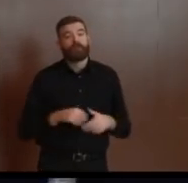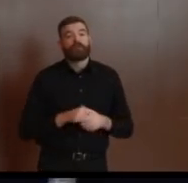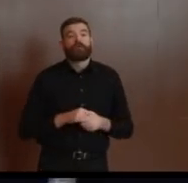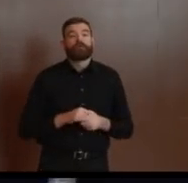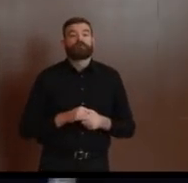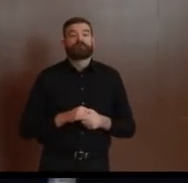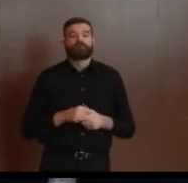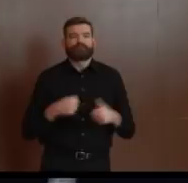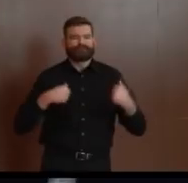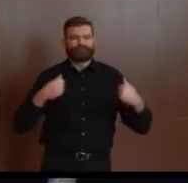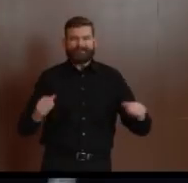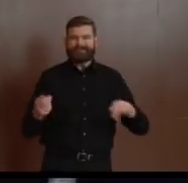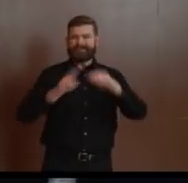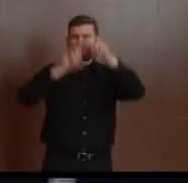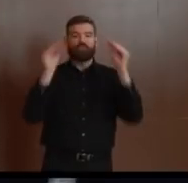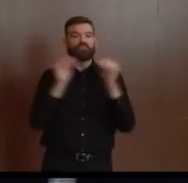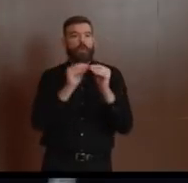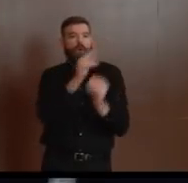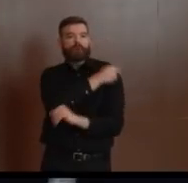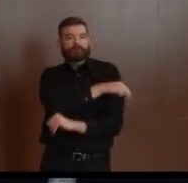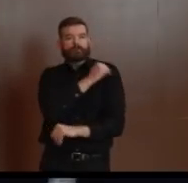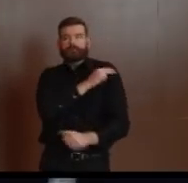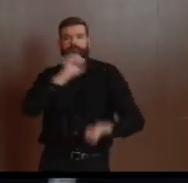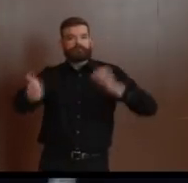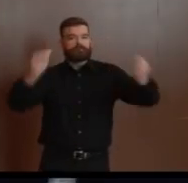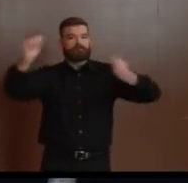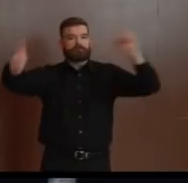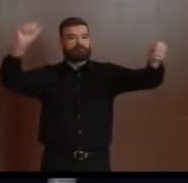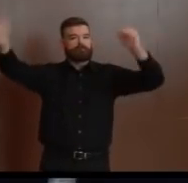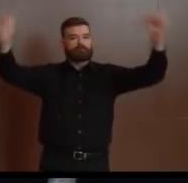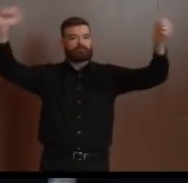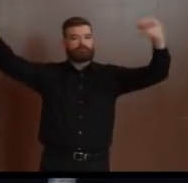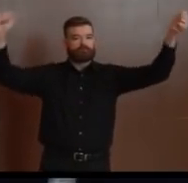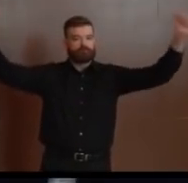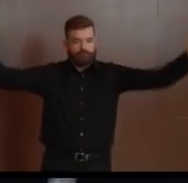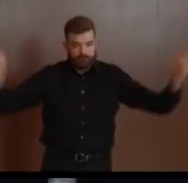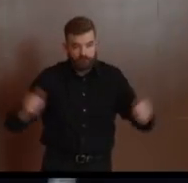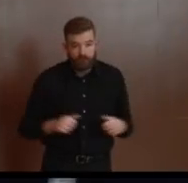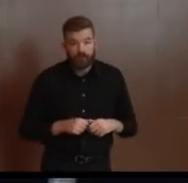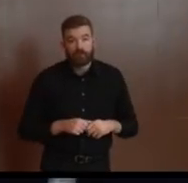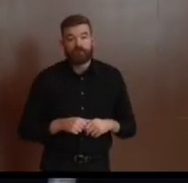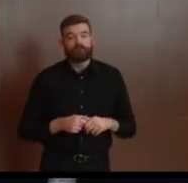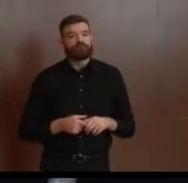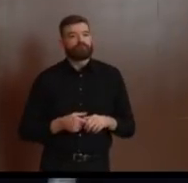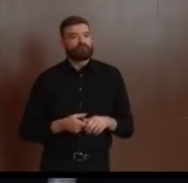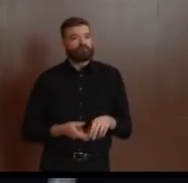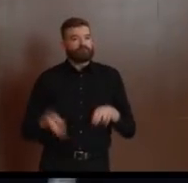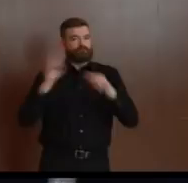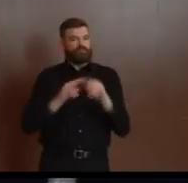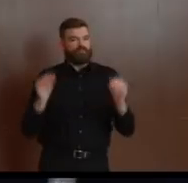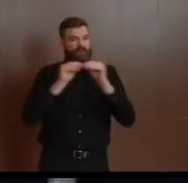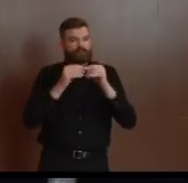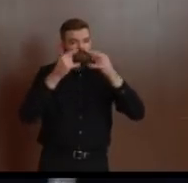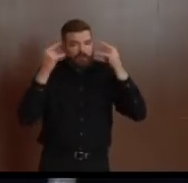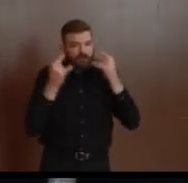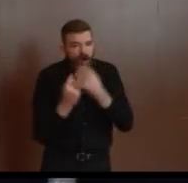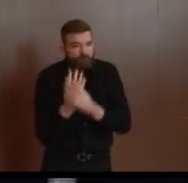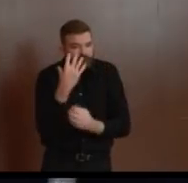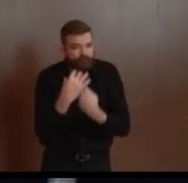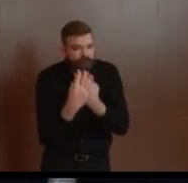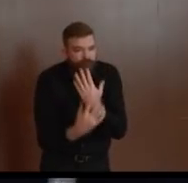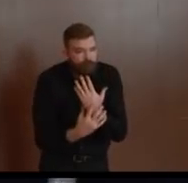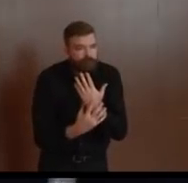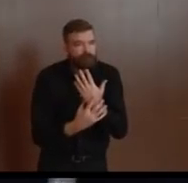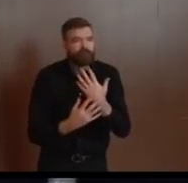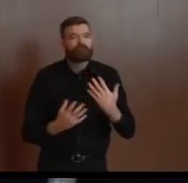to increase the supplies needed to protect our healthcare workers and to take care of our patients.